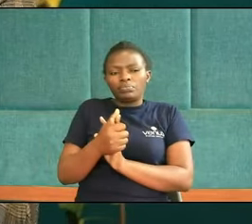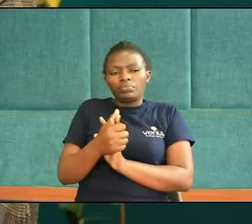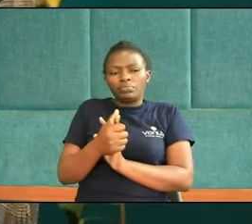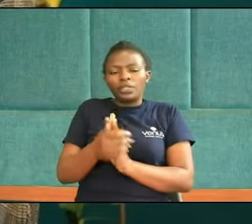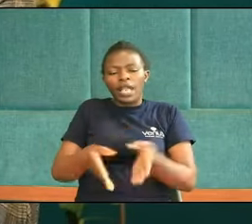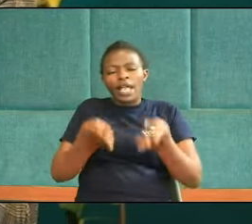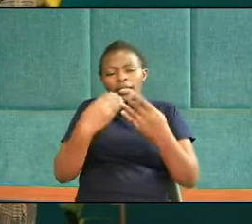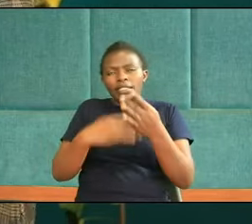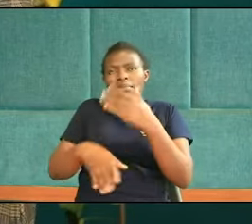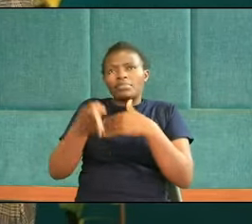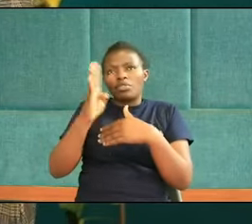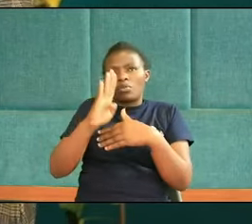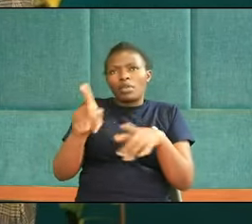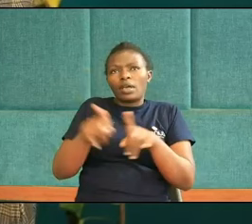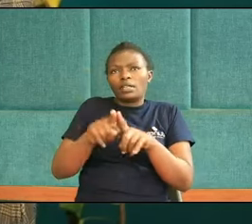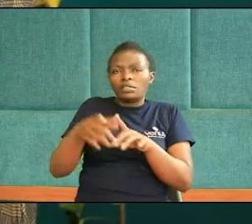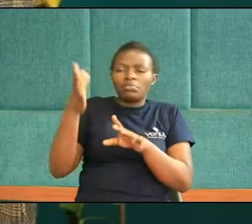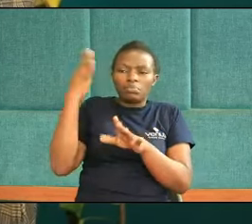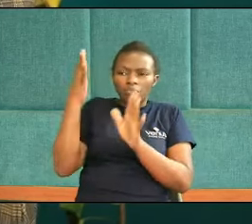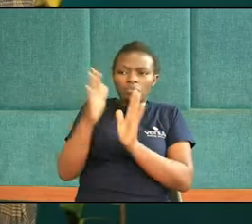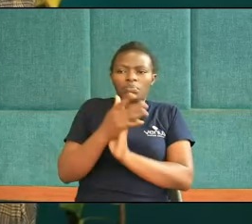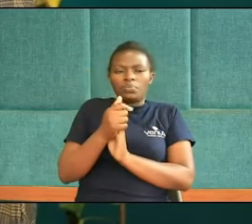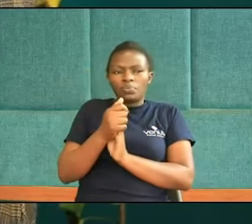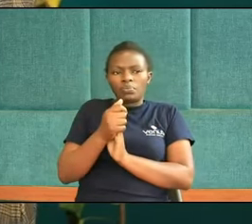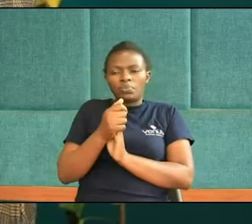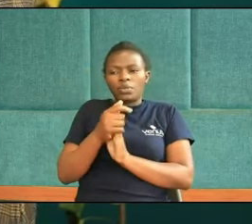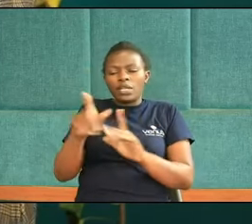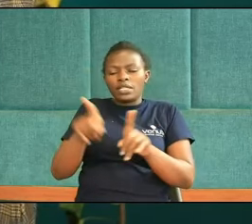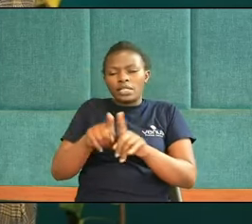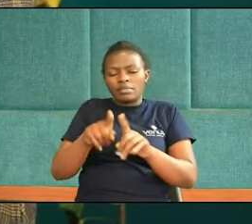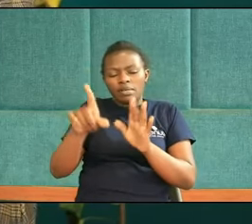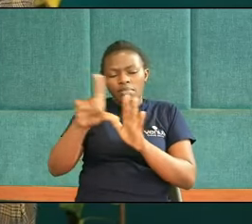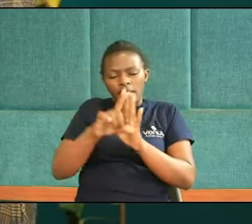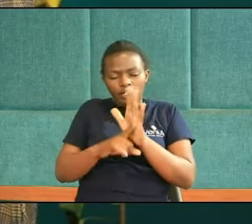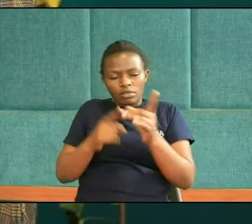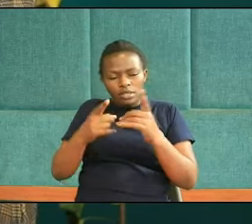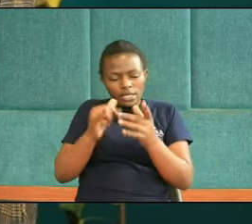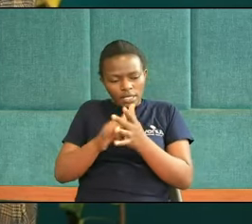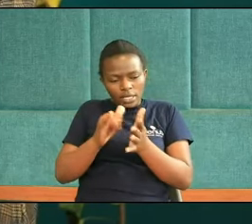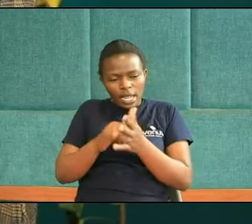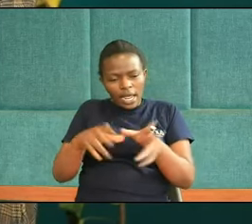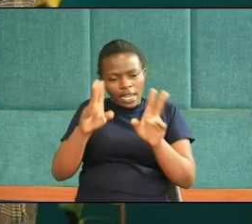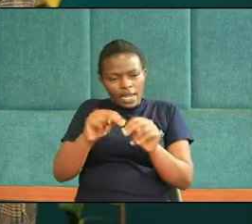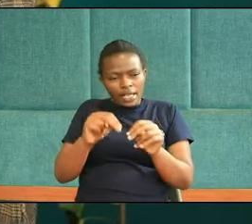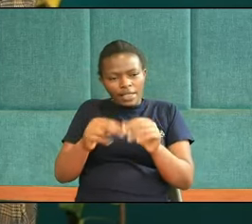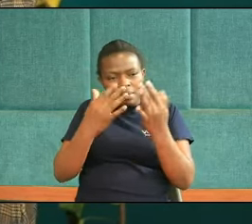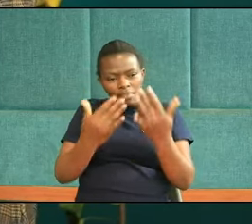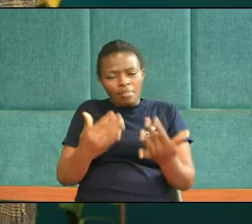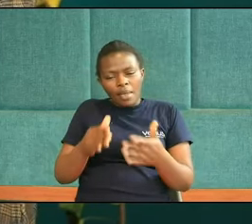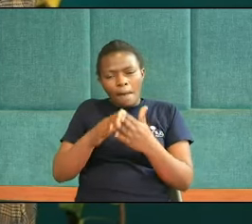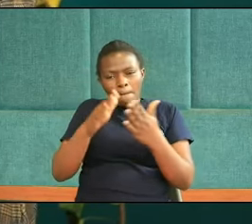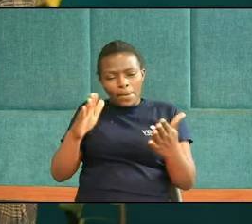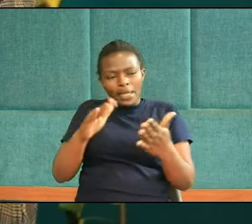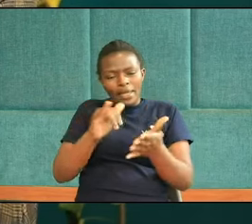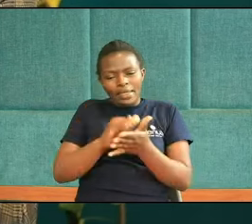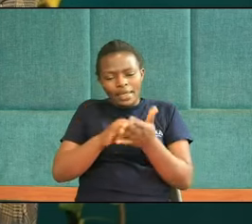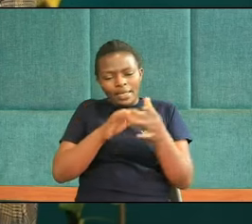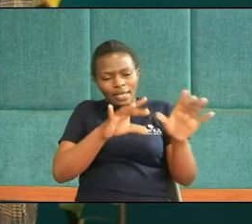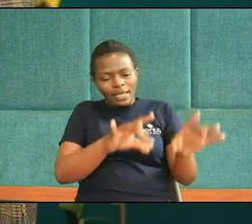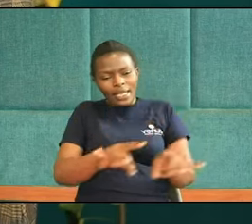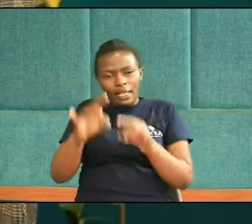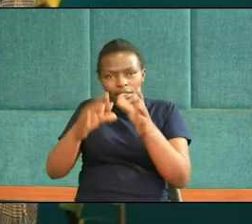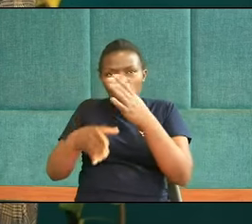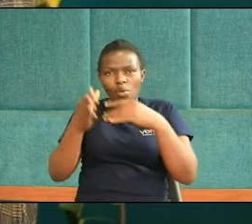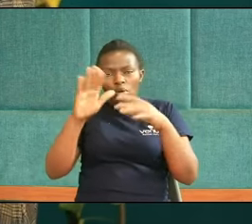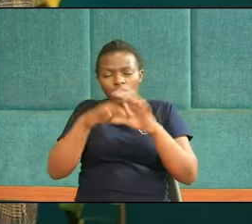Accept him As it were In the lesson It says You know Nothing Big or small Catches God by surprise He